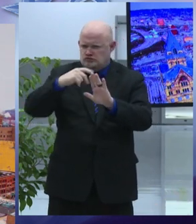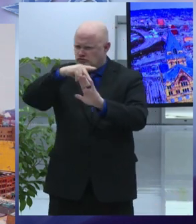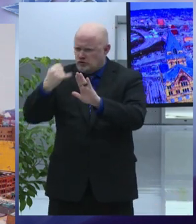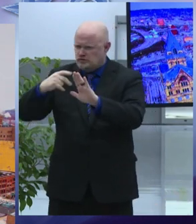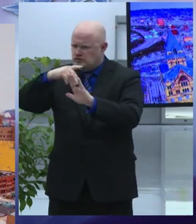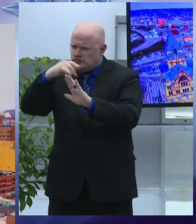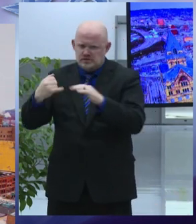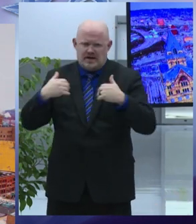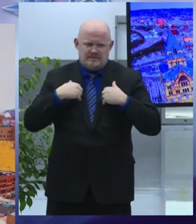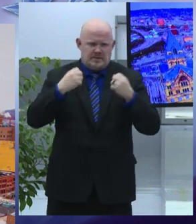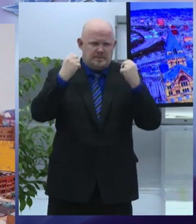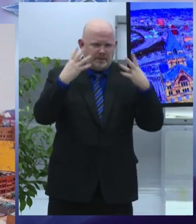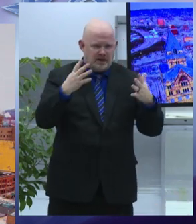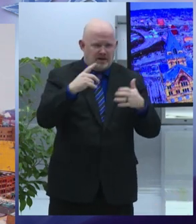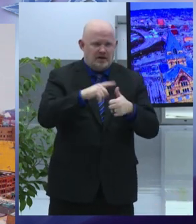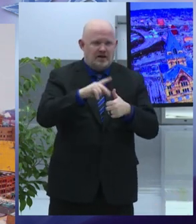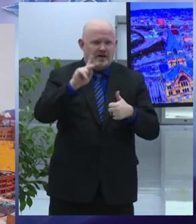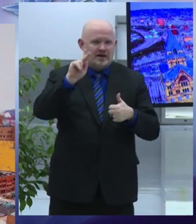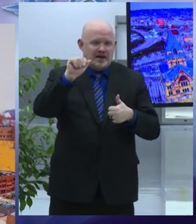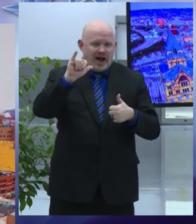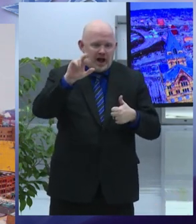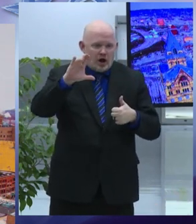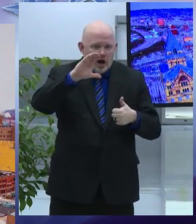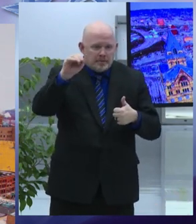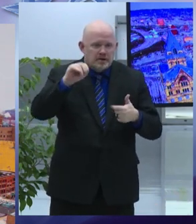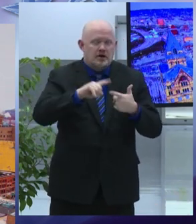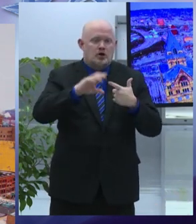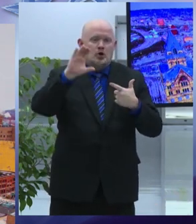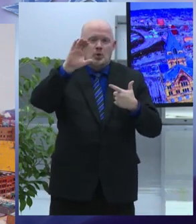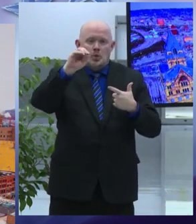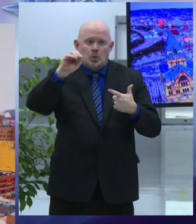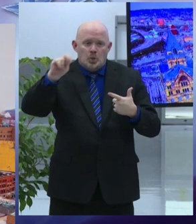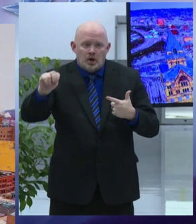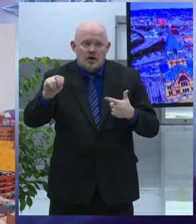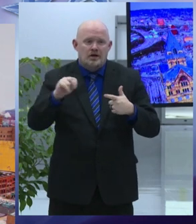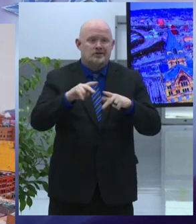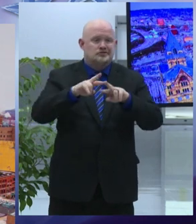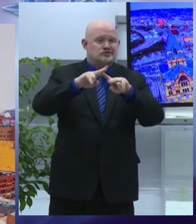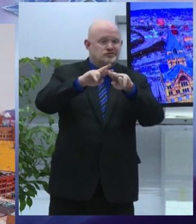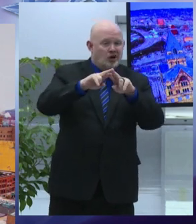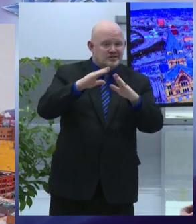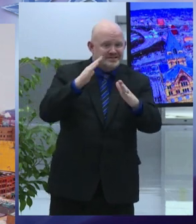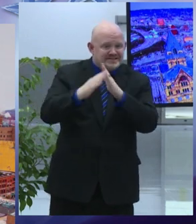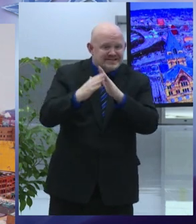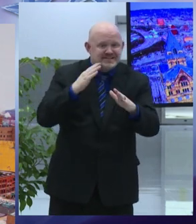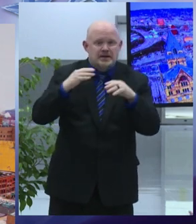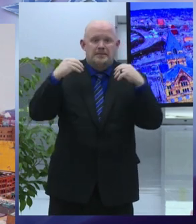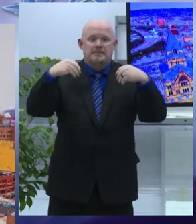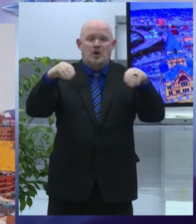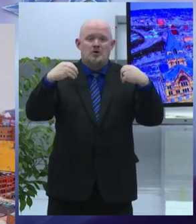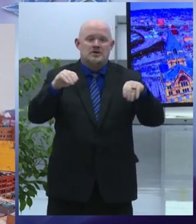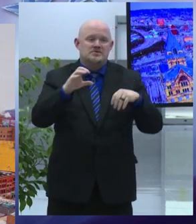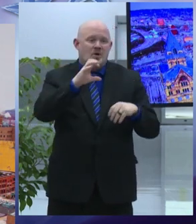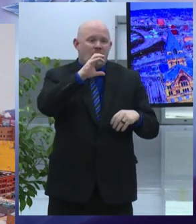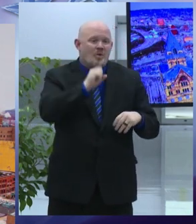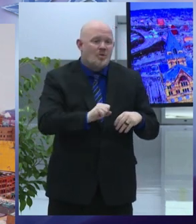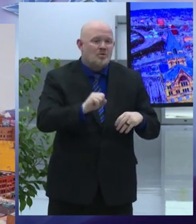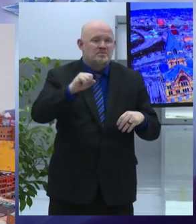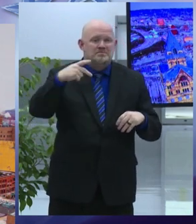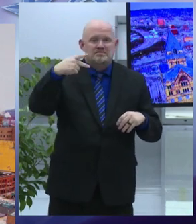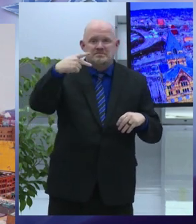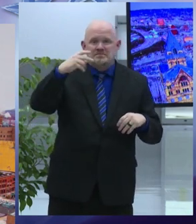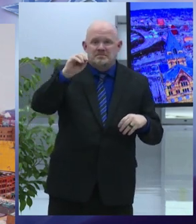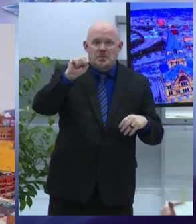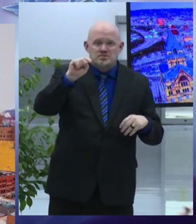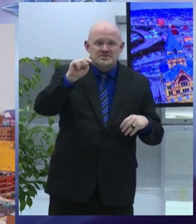salt city market which is celebrating its one year anniversary the old post standard building the iconic m t bank